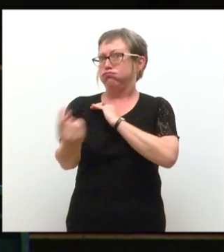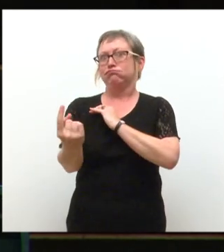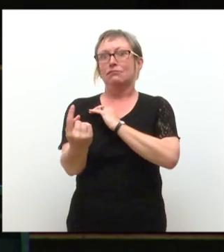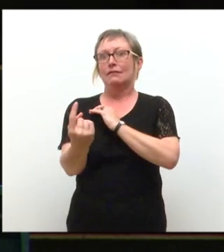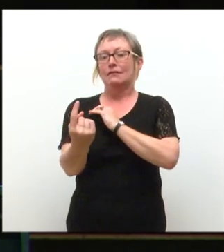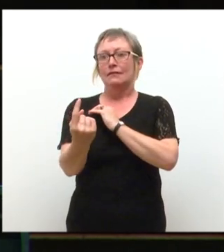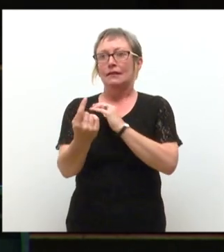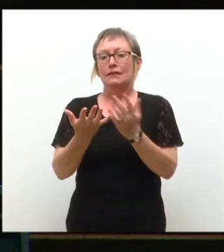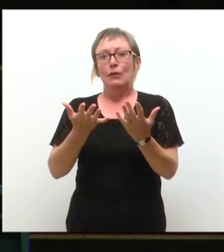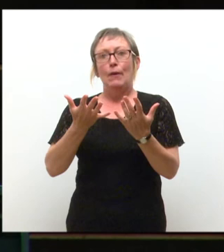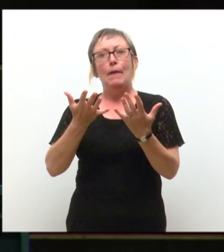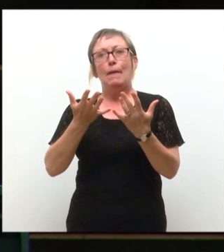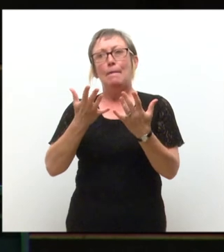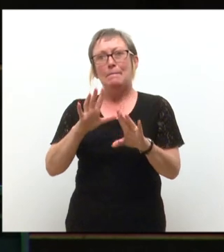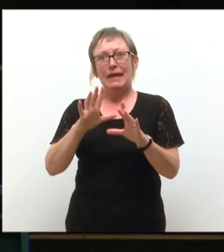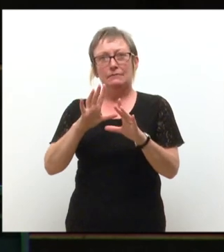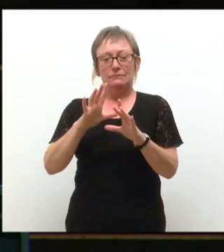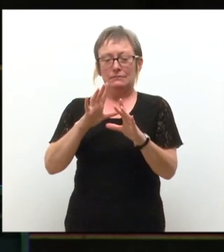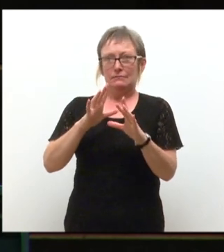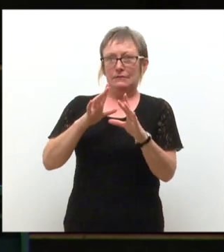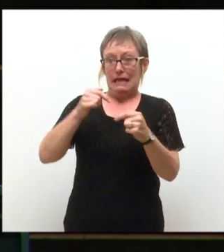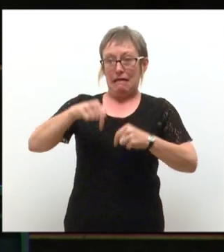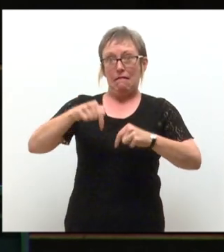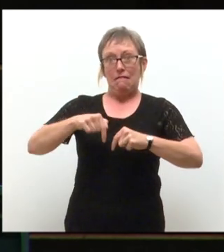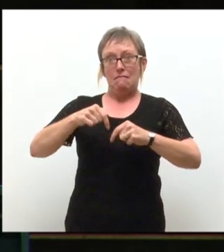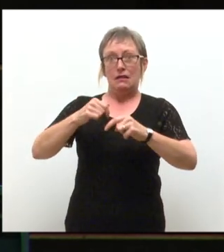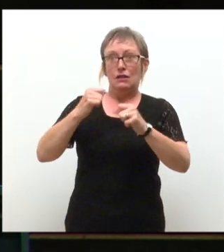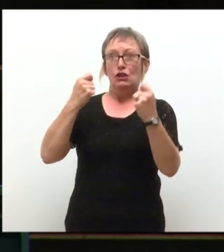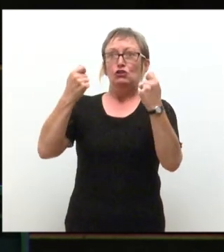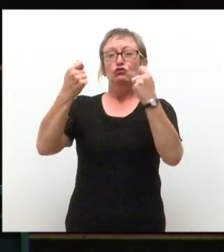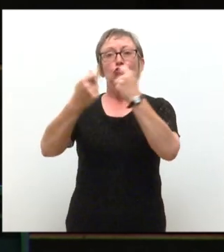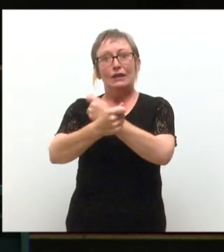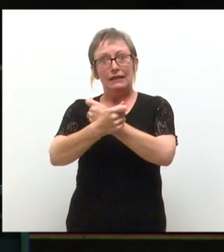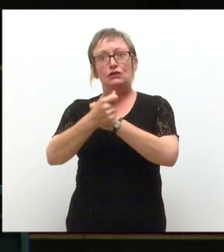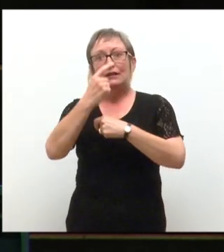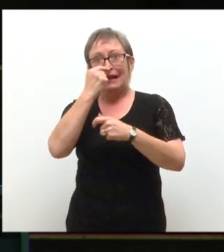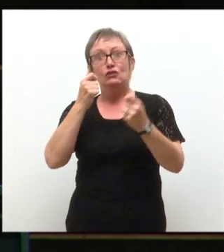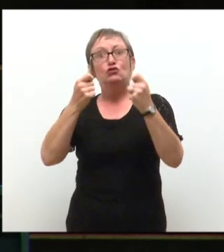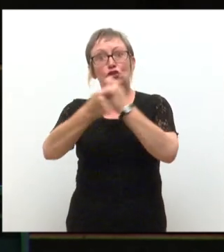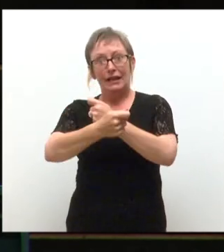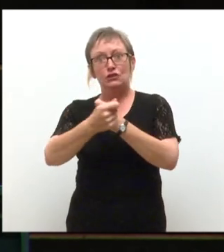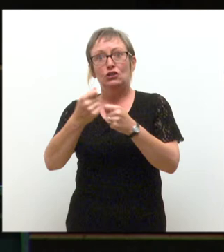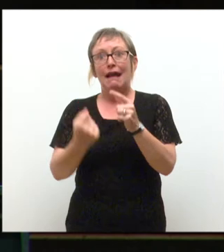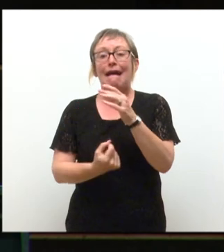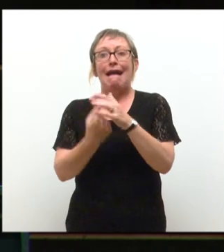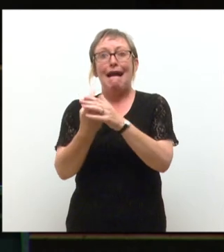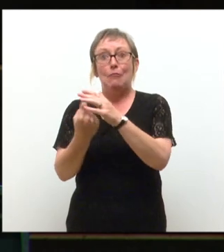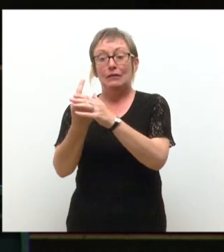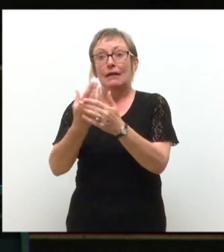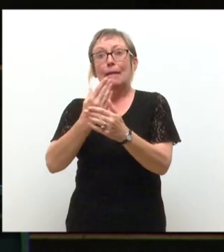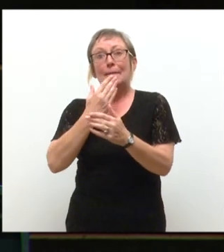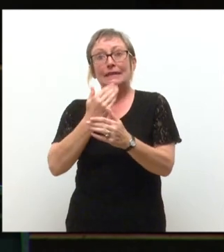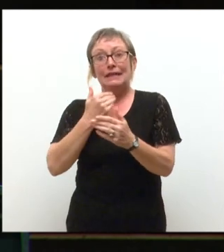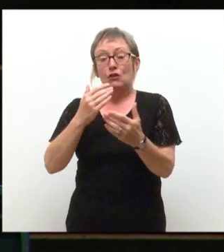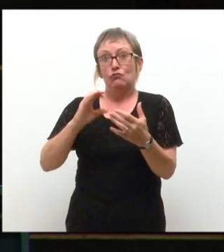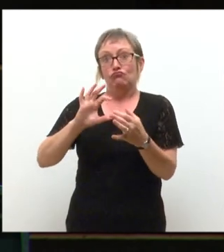From a student representative council that drives change in our university, nominations are open by the way now, so if you want to bring this change, please join,